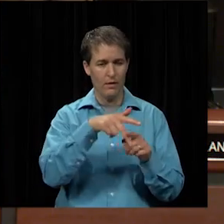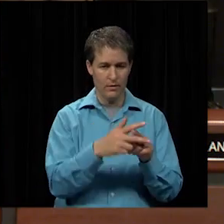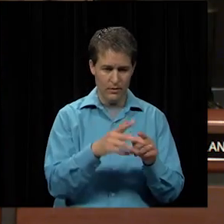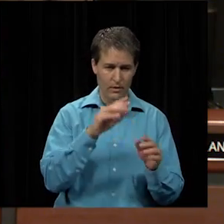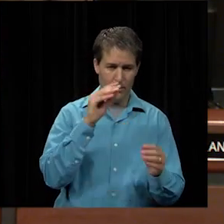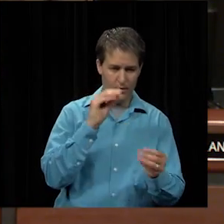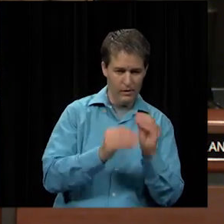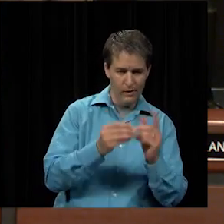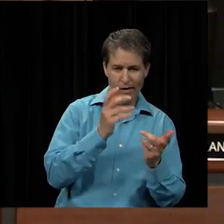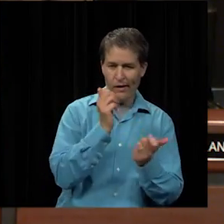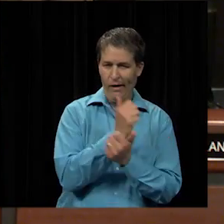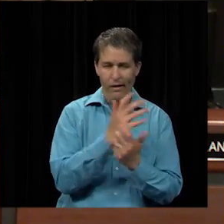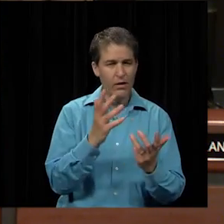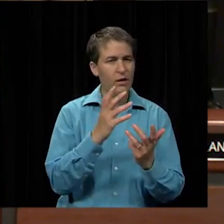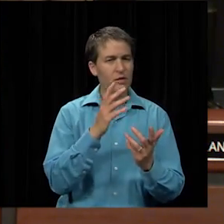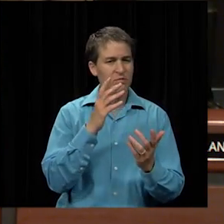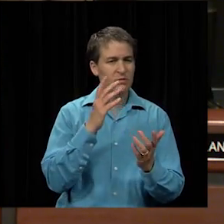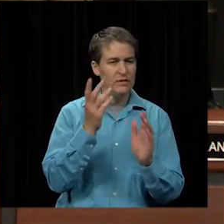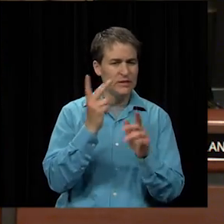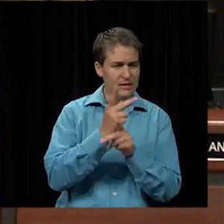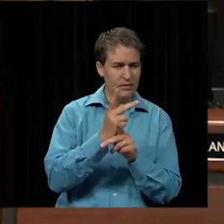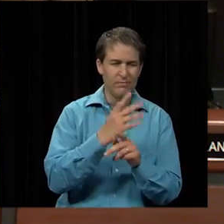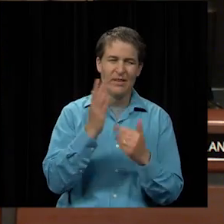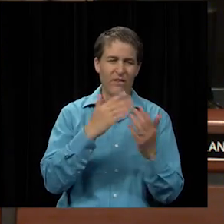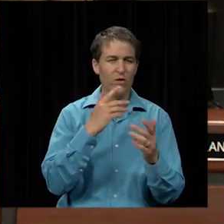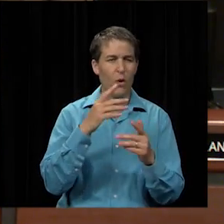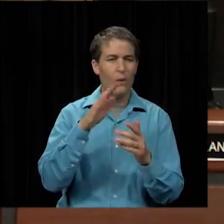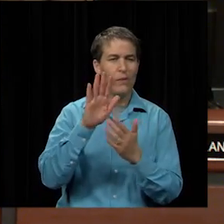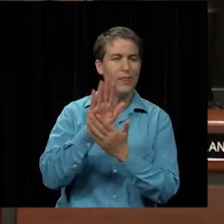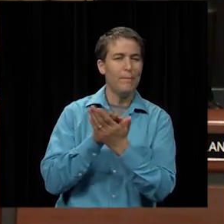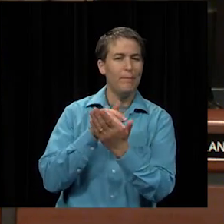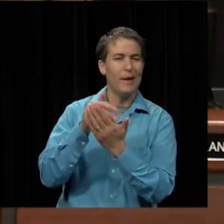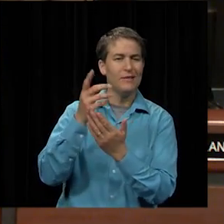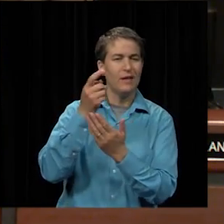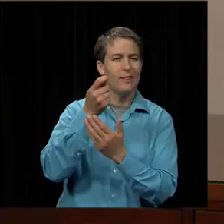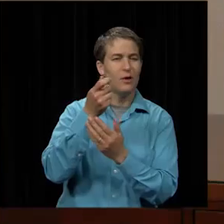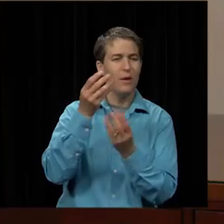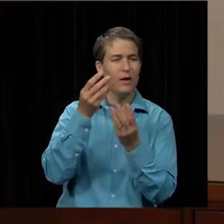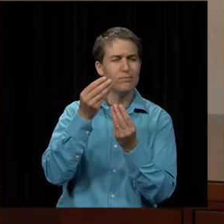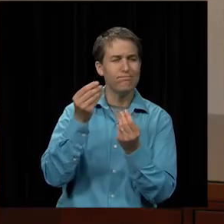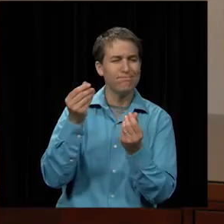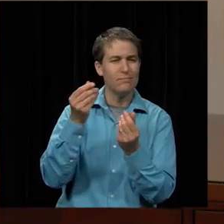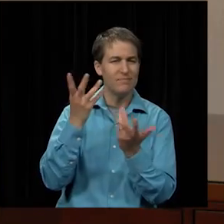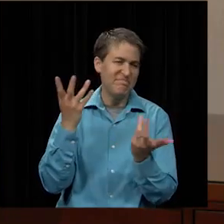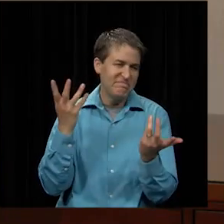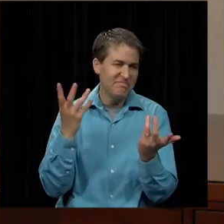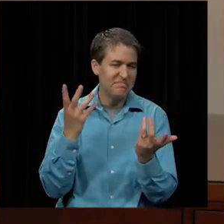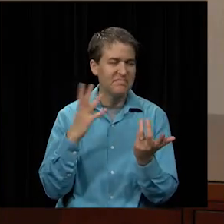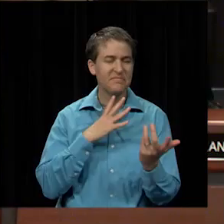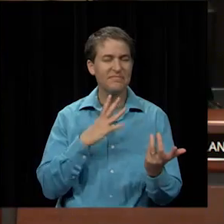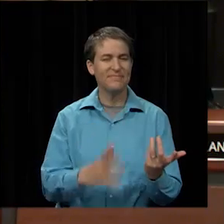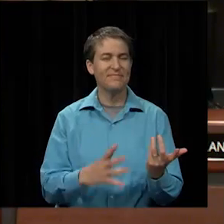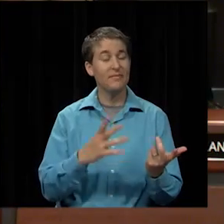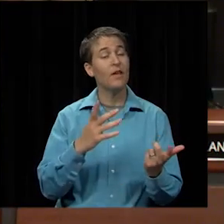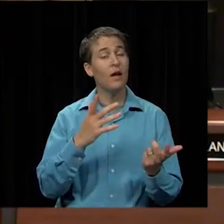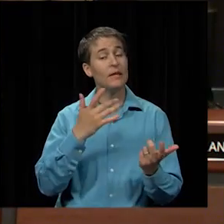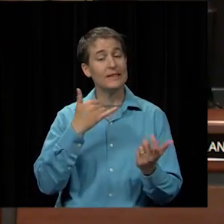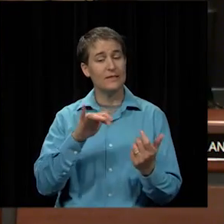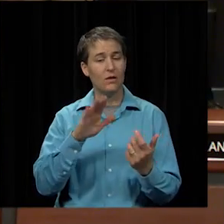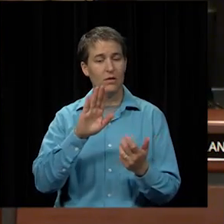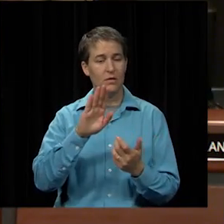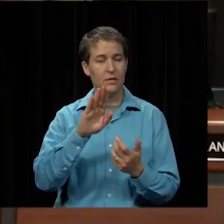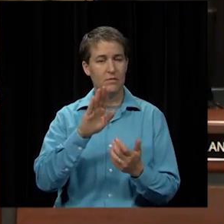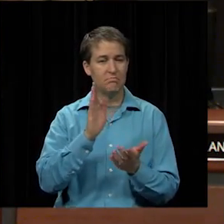maintained even though it does look a little faded yes somewhat faded yes we do right and it's all and this is all a